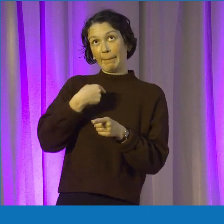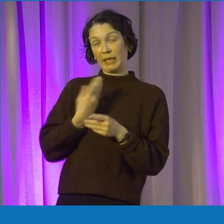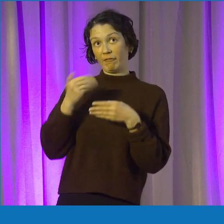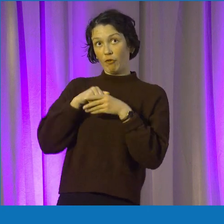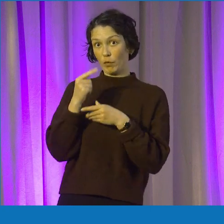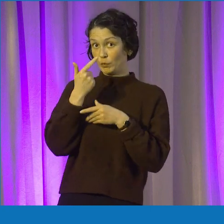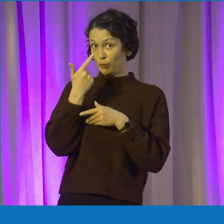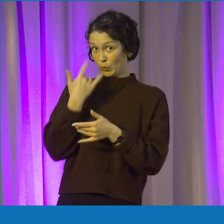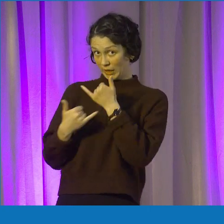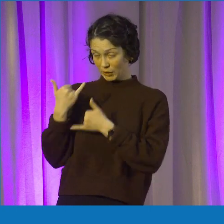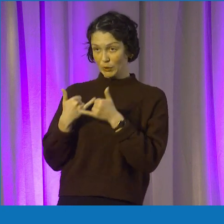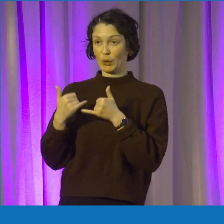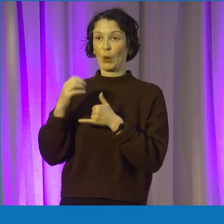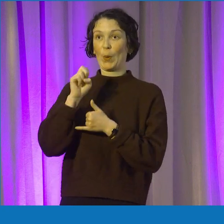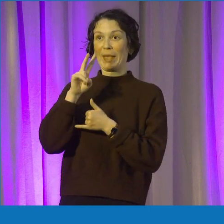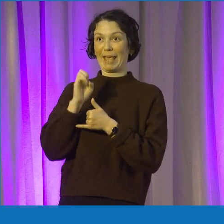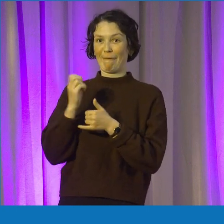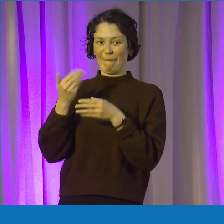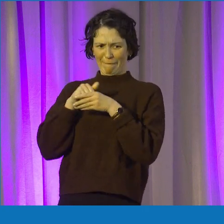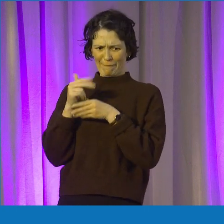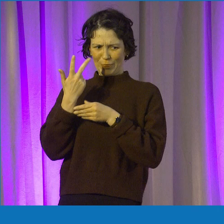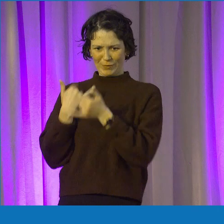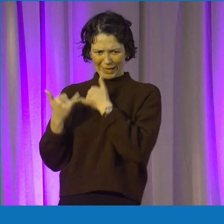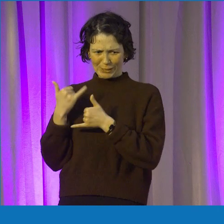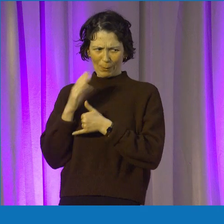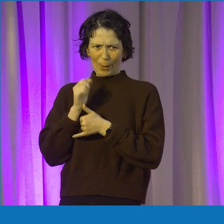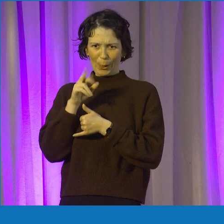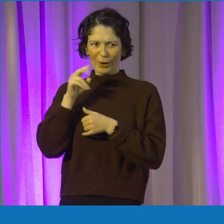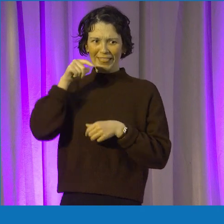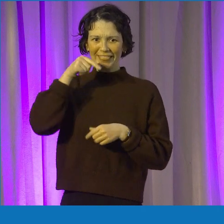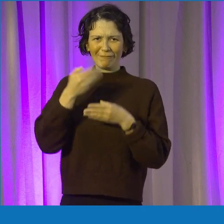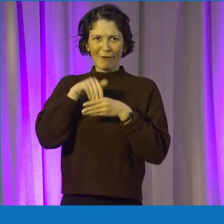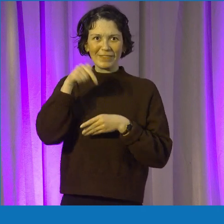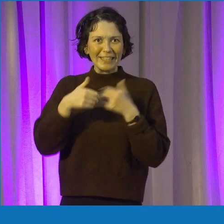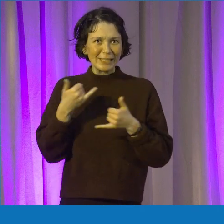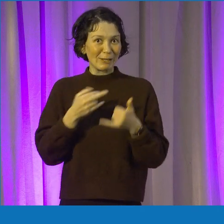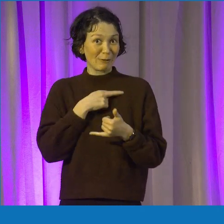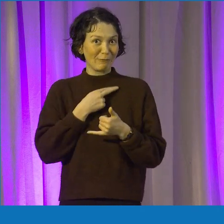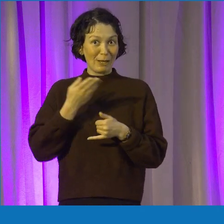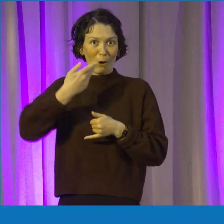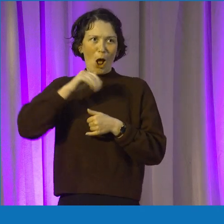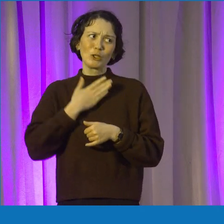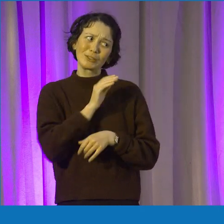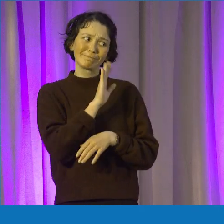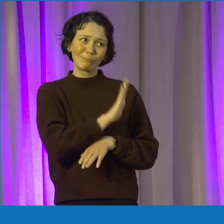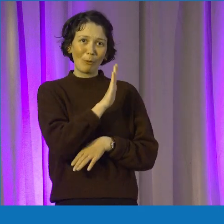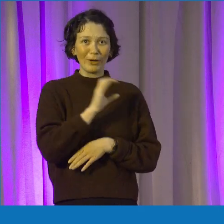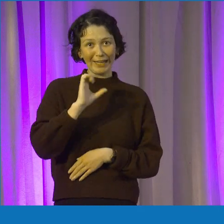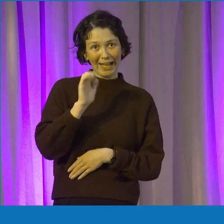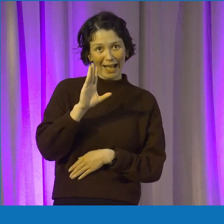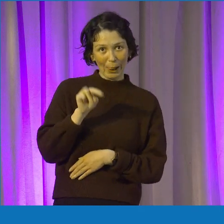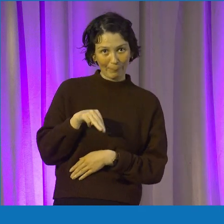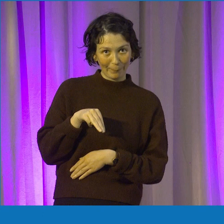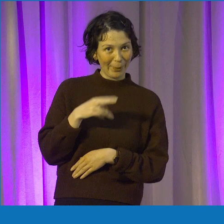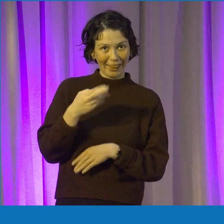actually did it three years ago. And then Laura did it this year. we've all pretty much had it. Callum's left out. But when I did it